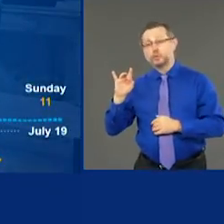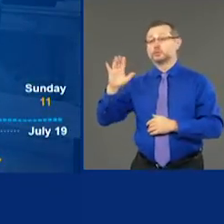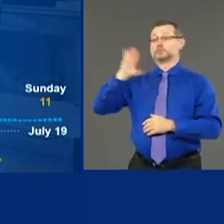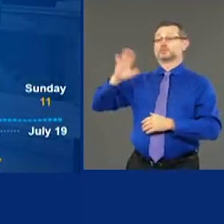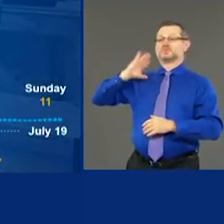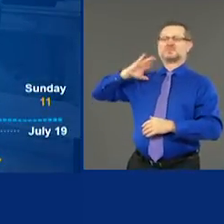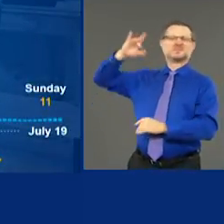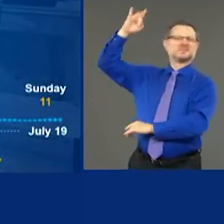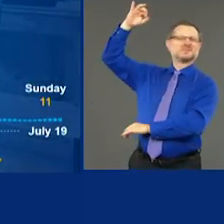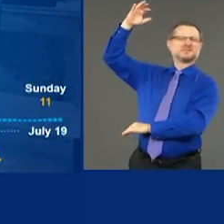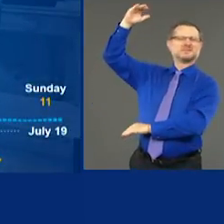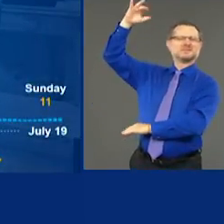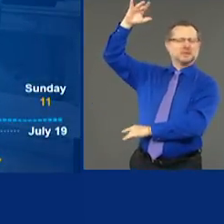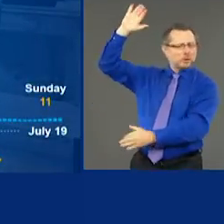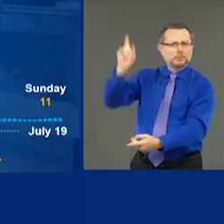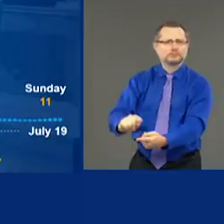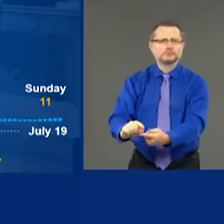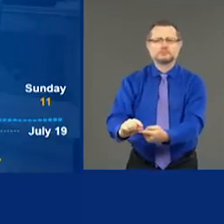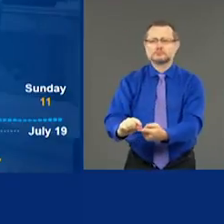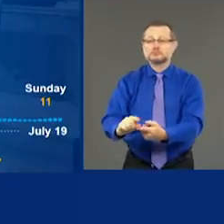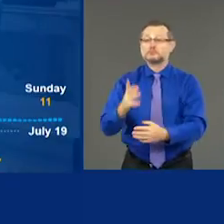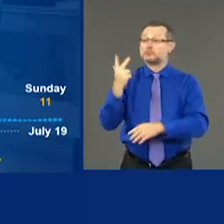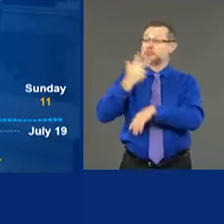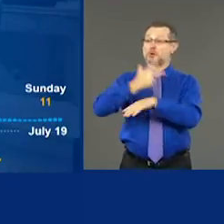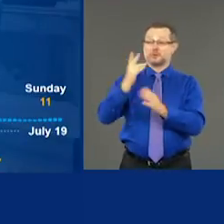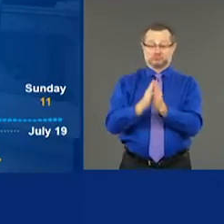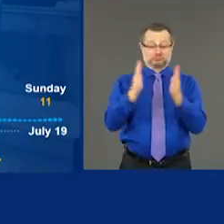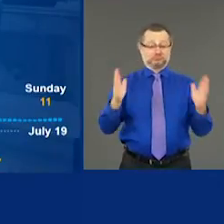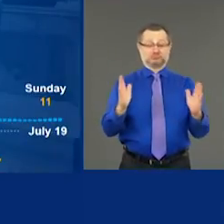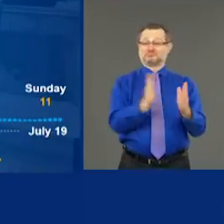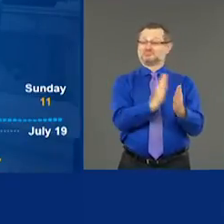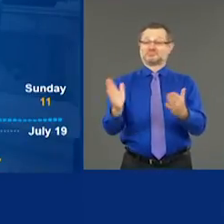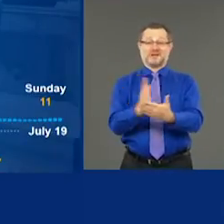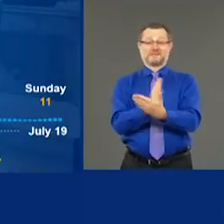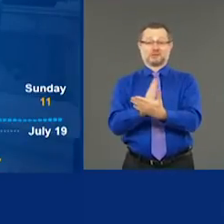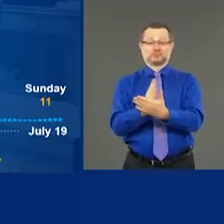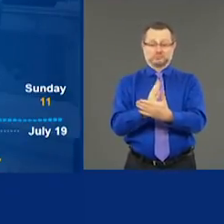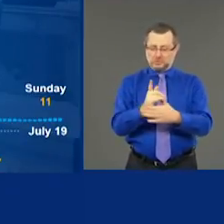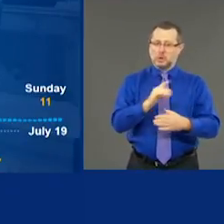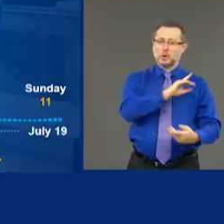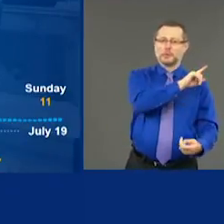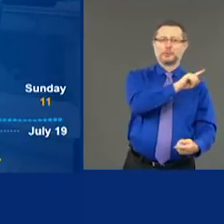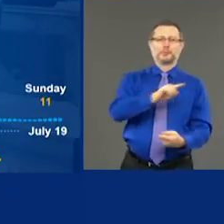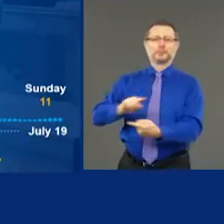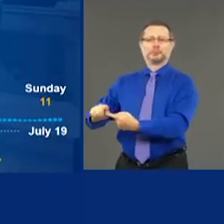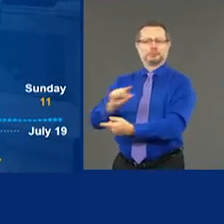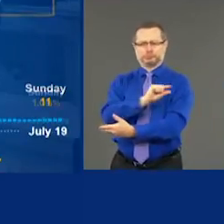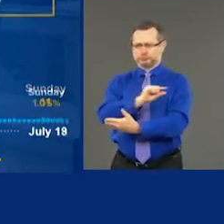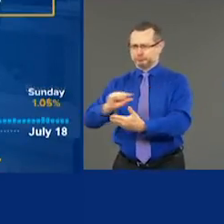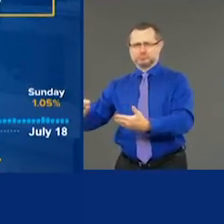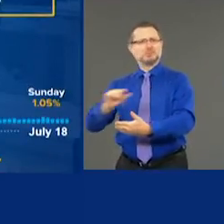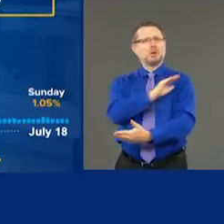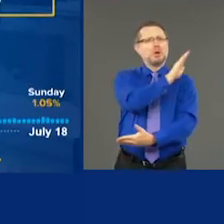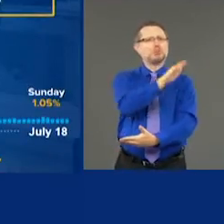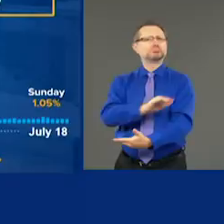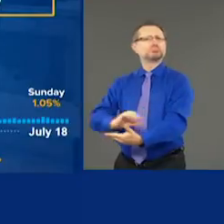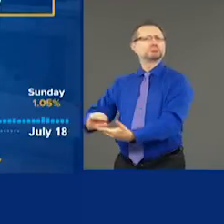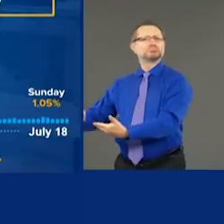average is down low. You see the overall curve there, and it's at about 11.